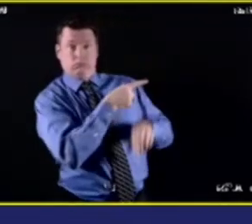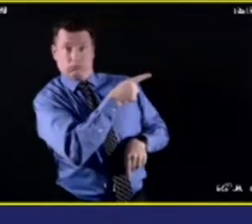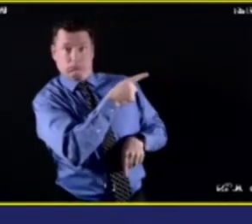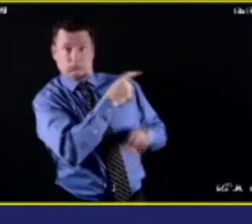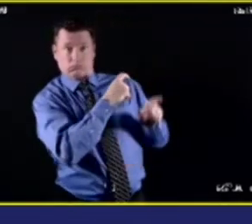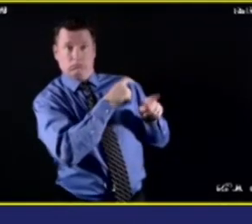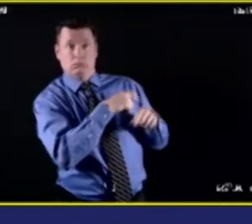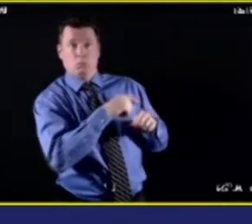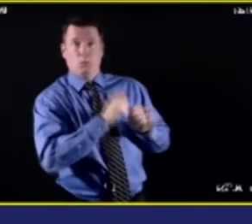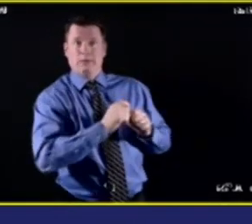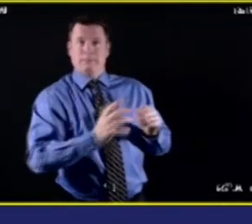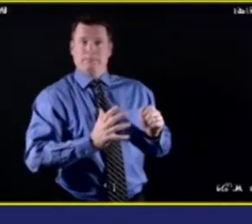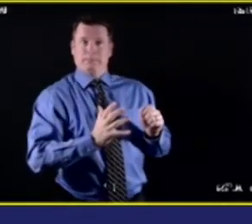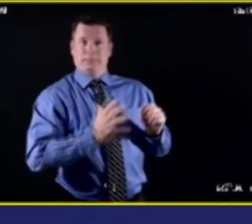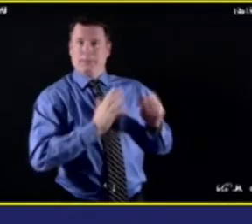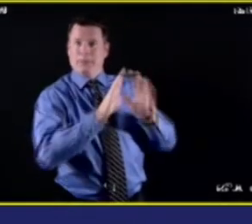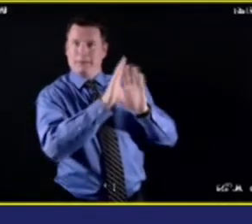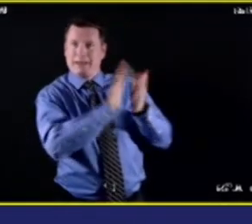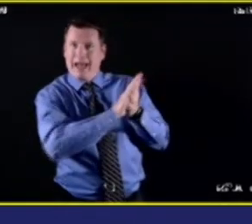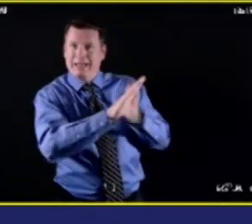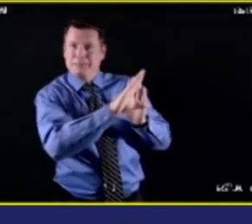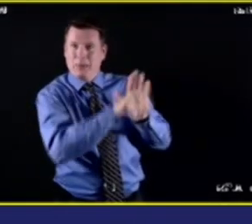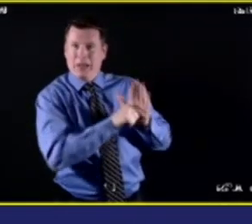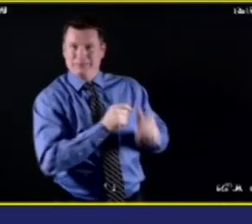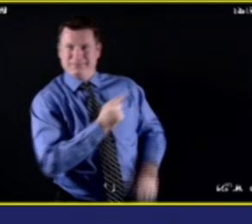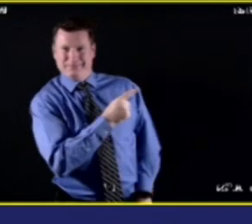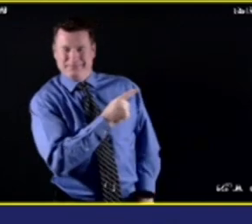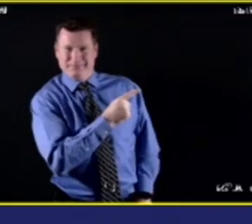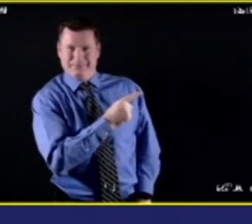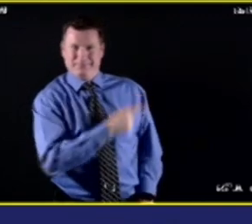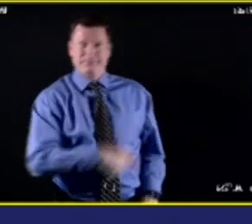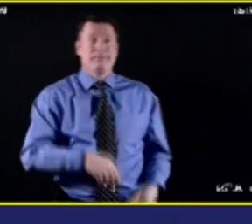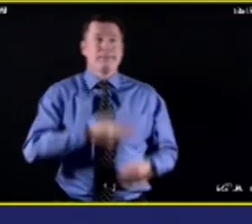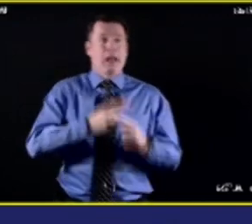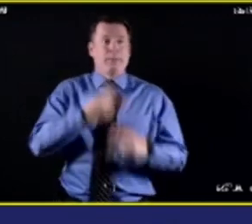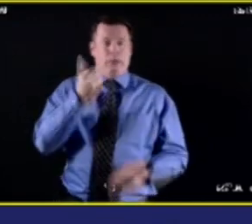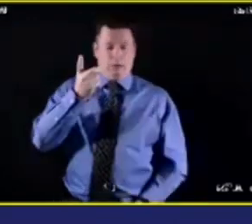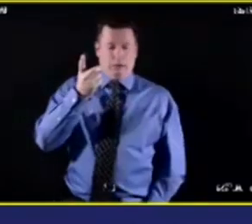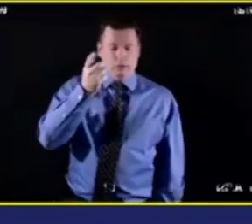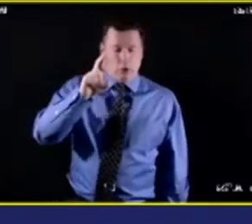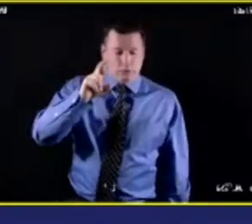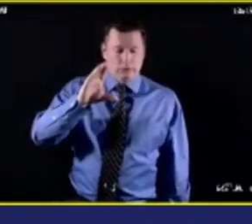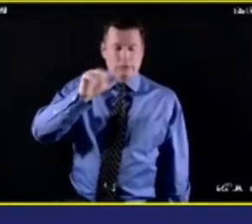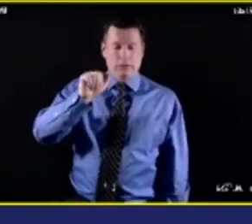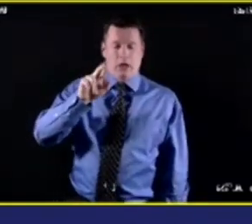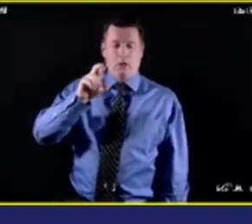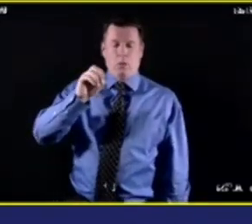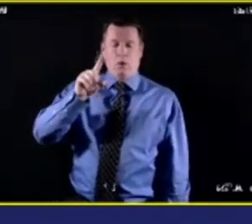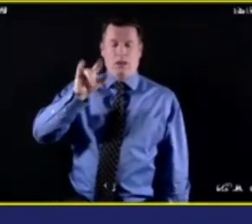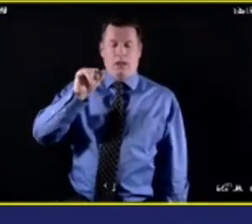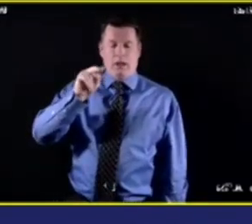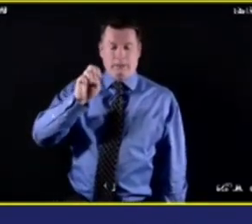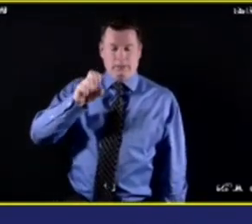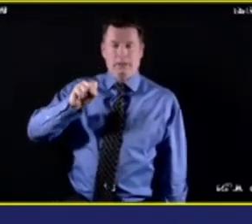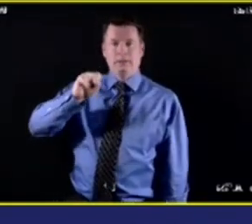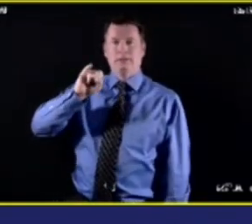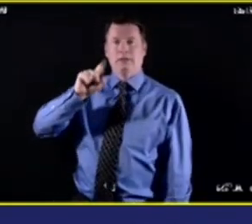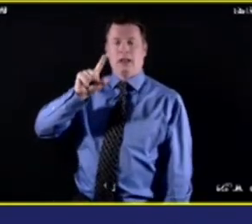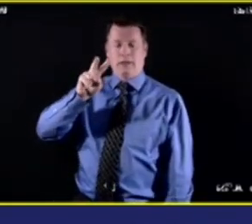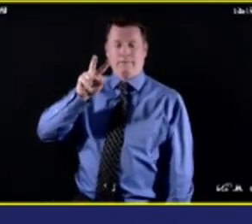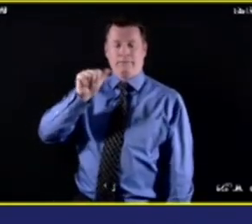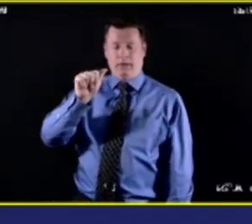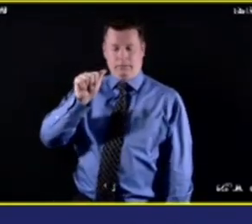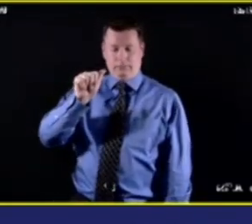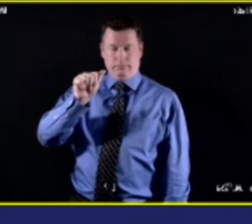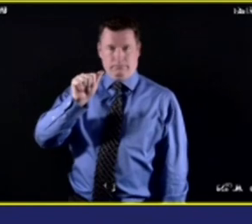that we'll see momentarily, is Dr. Caroline Silva, who's joining us remotely. She's a senior instructor in the Department of Psychiatry